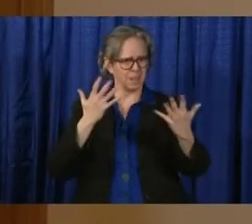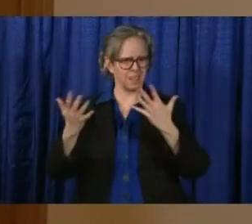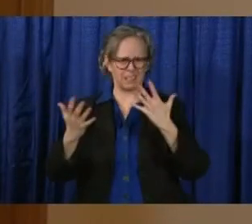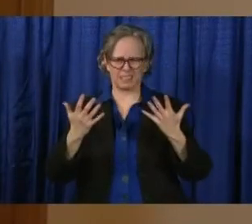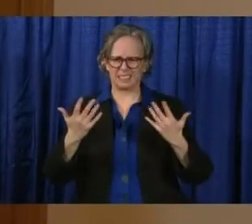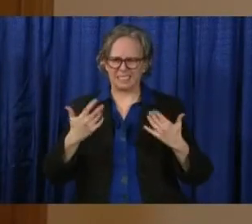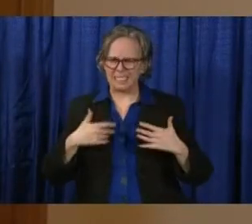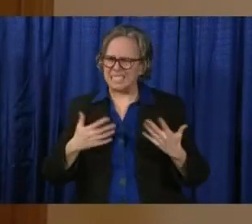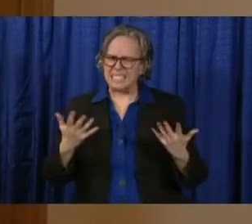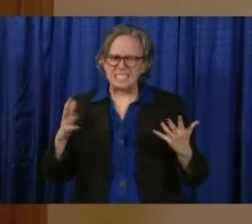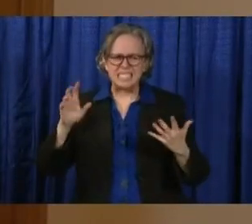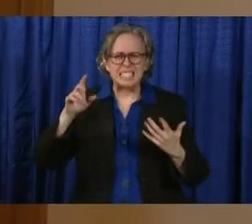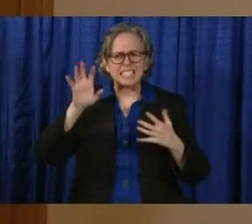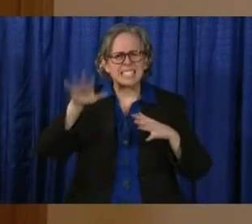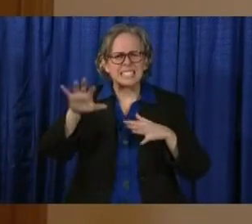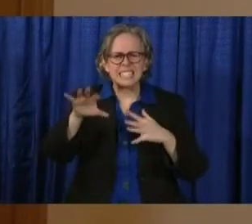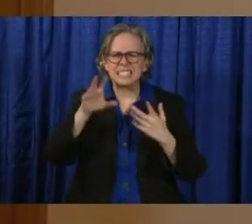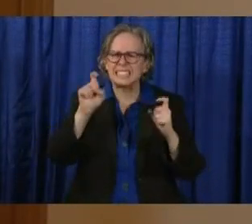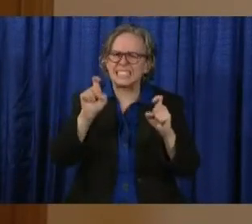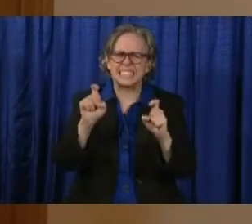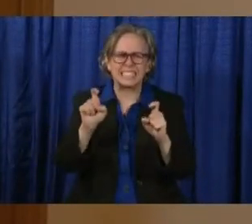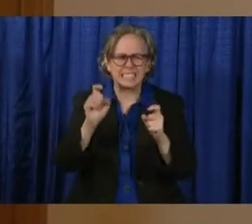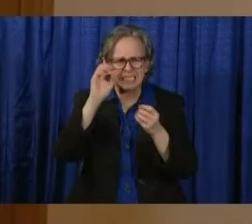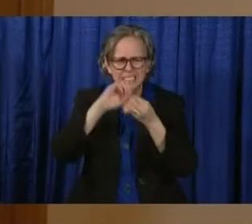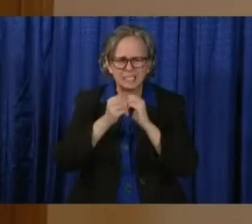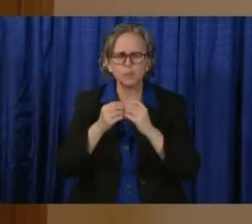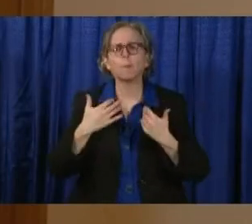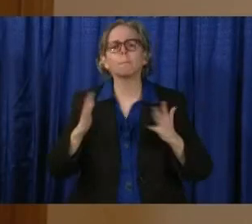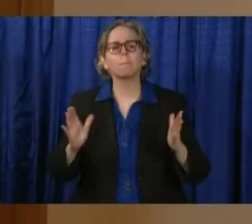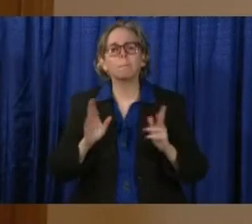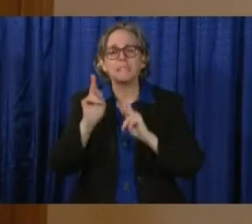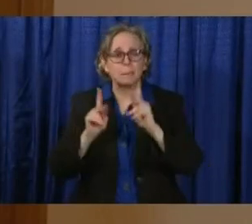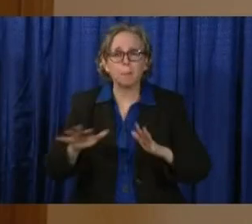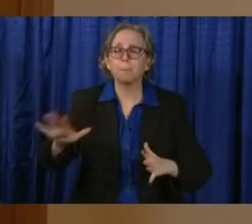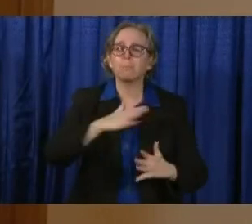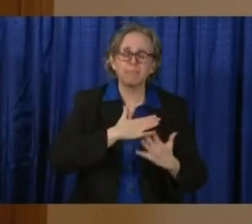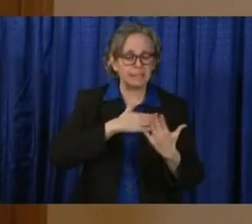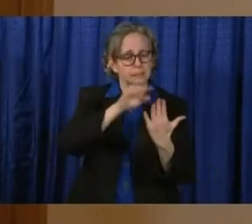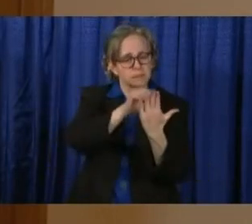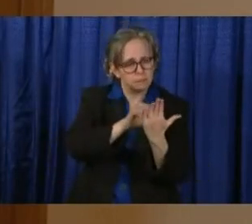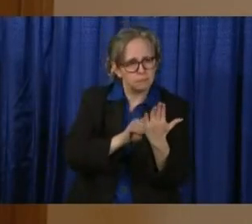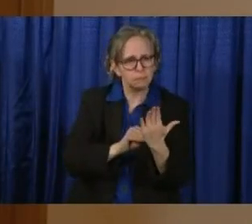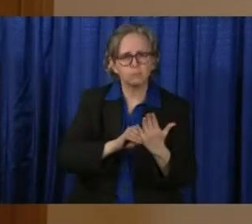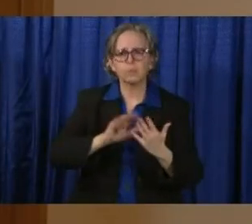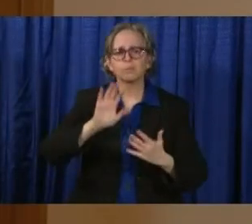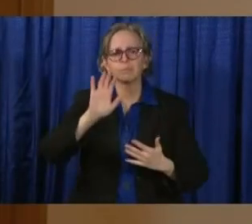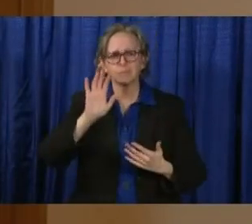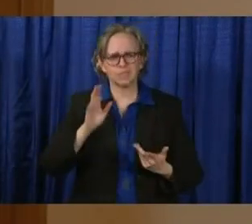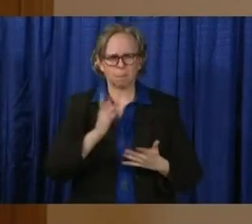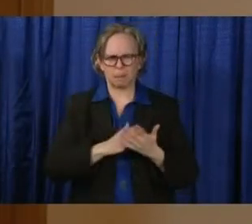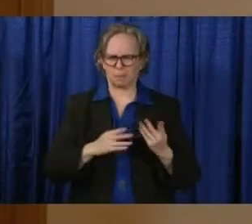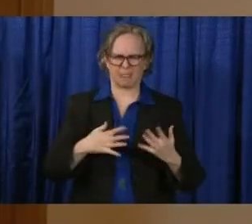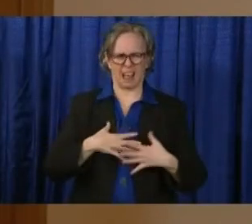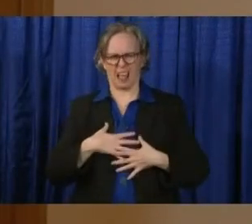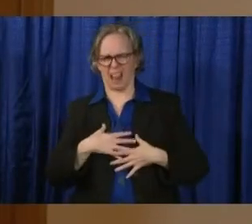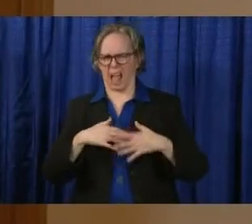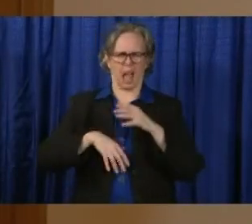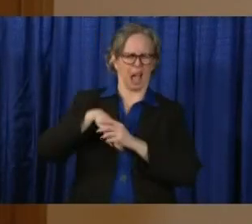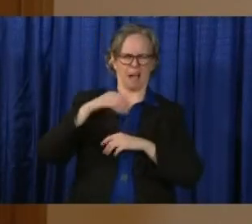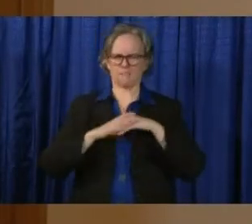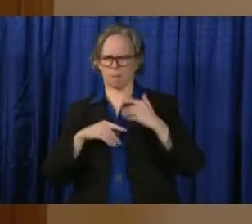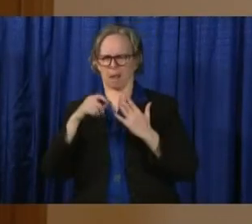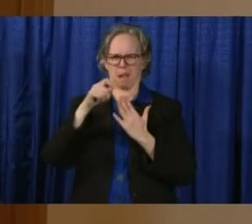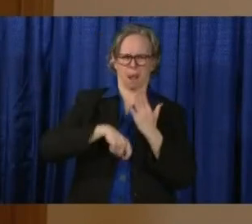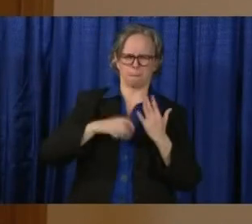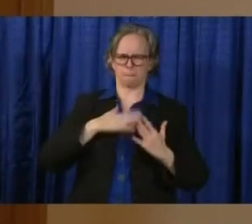We're trying to help our hospitals, encourage folks to fill out that data. know some people are uncomfortable filling that out. It's a choice